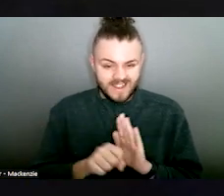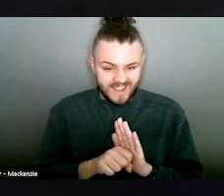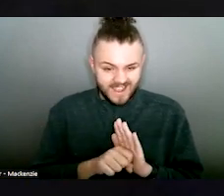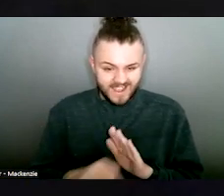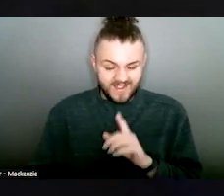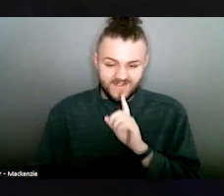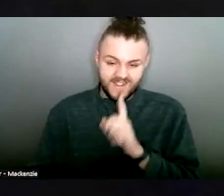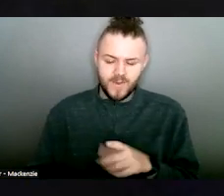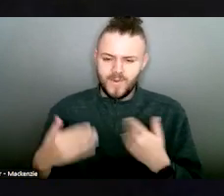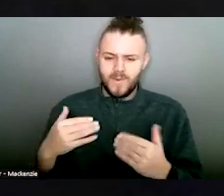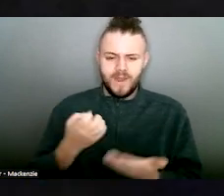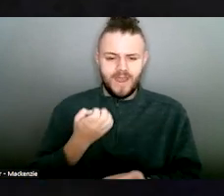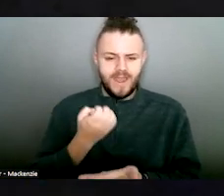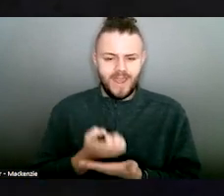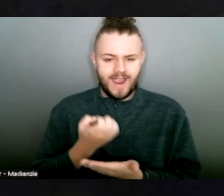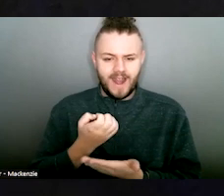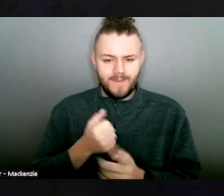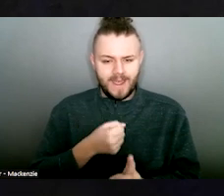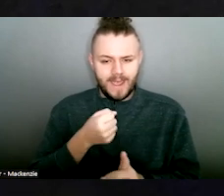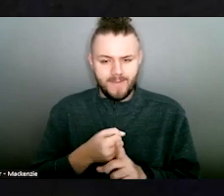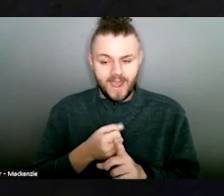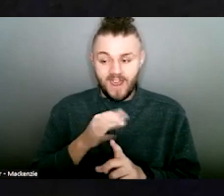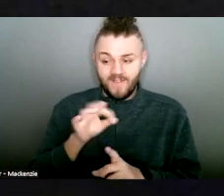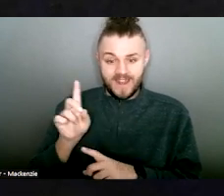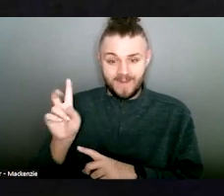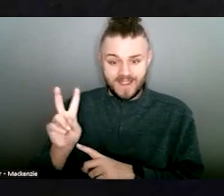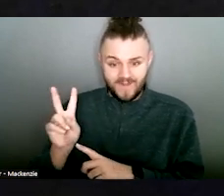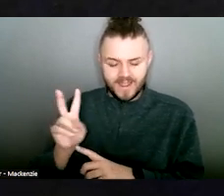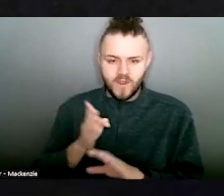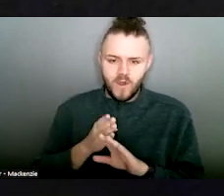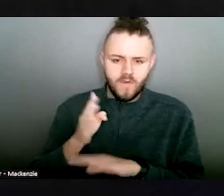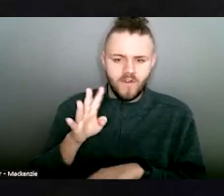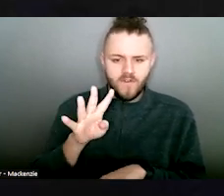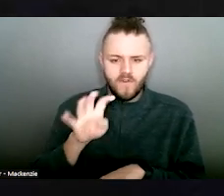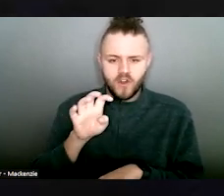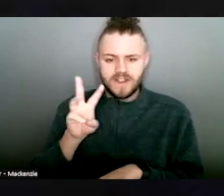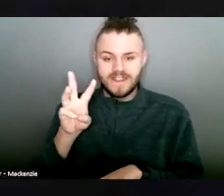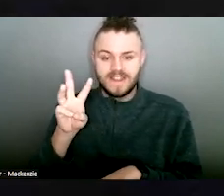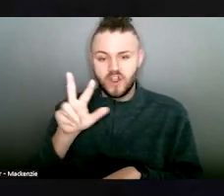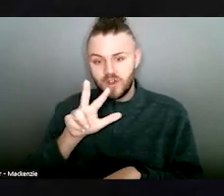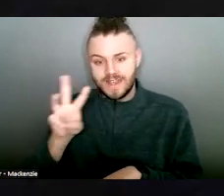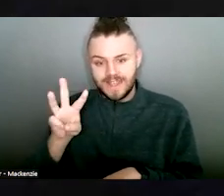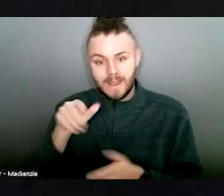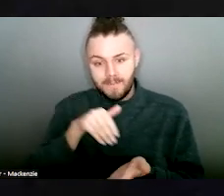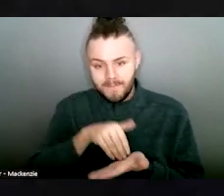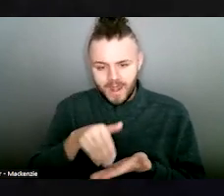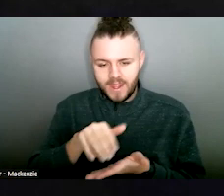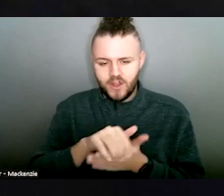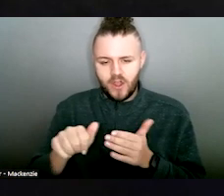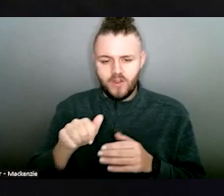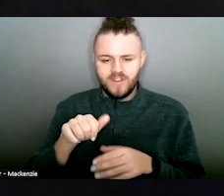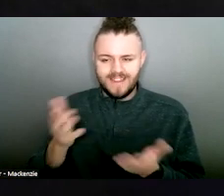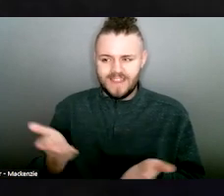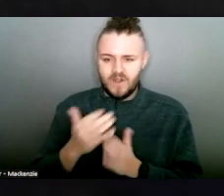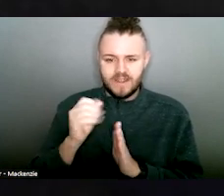of domestic violence is over $436 million a year in the state of Ohio. And